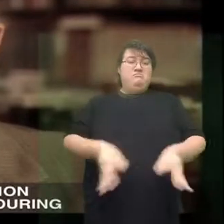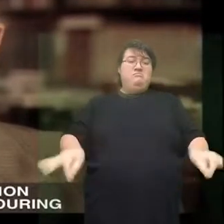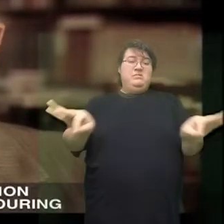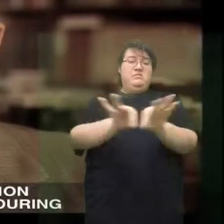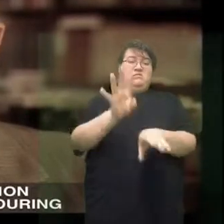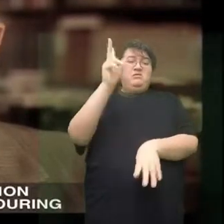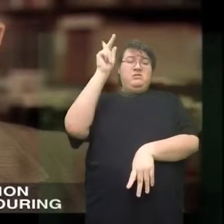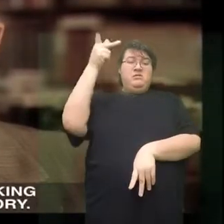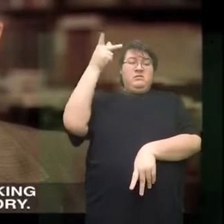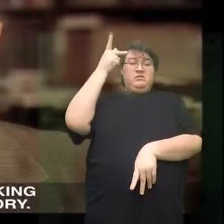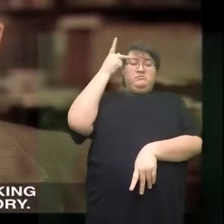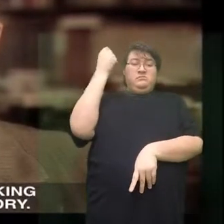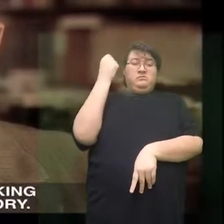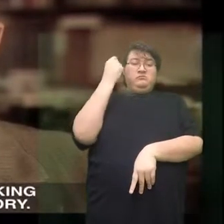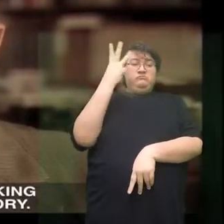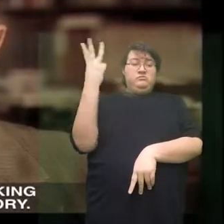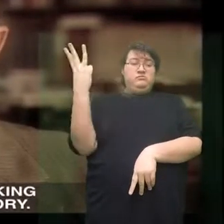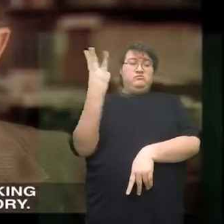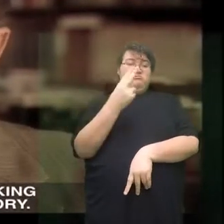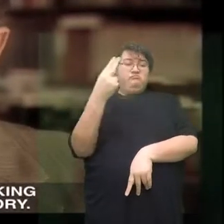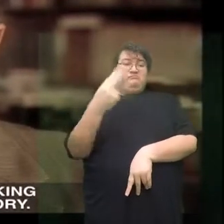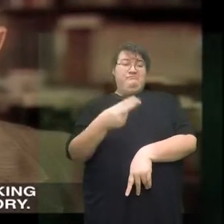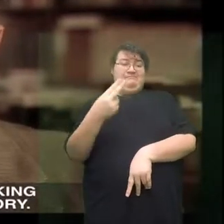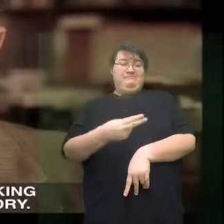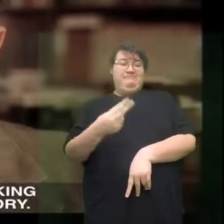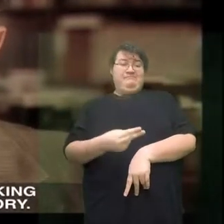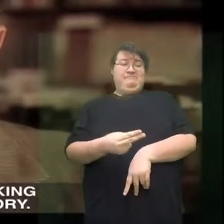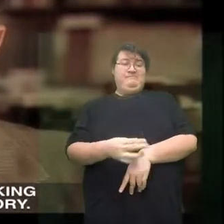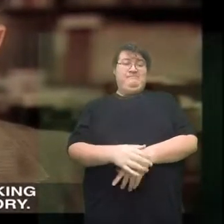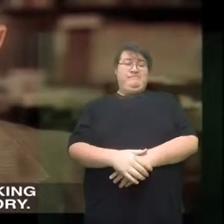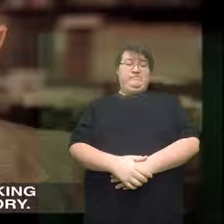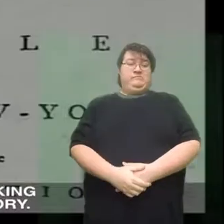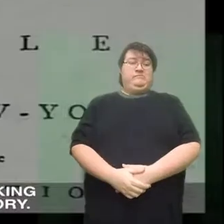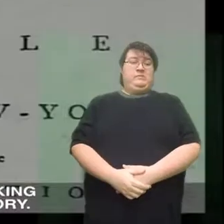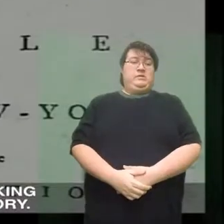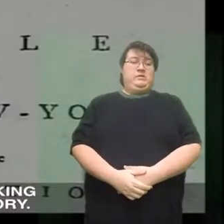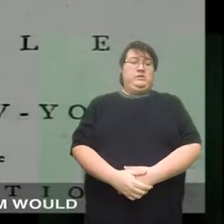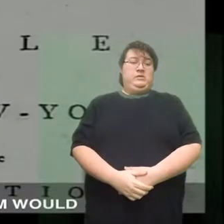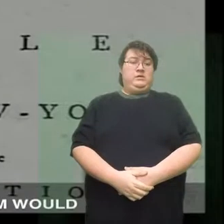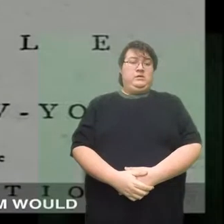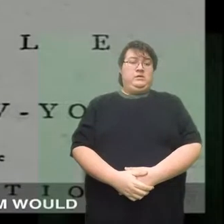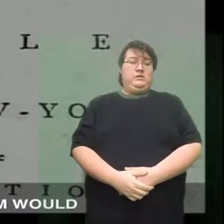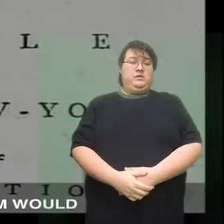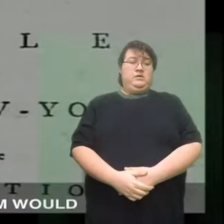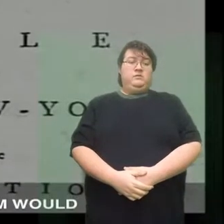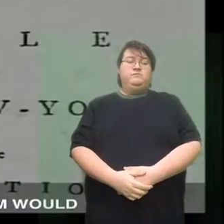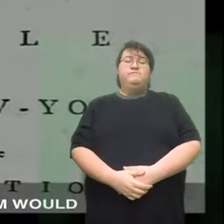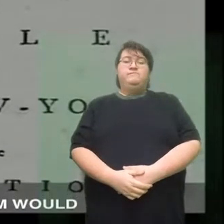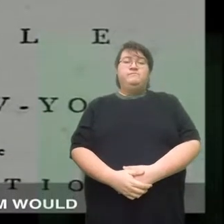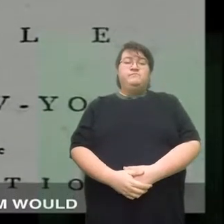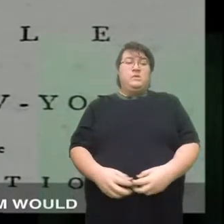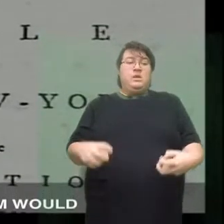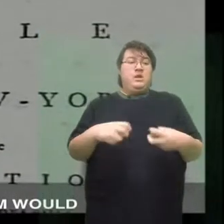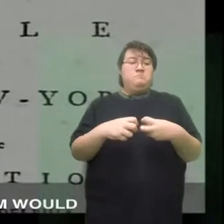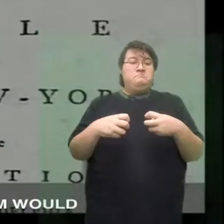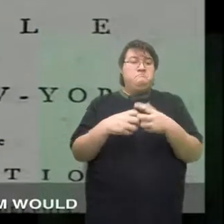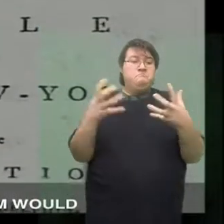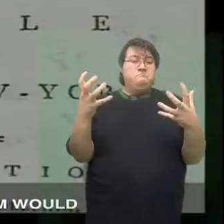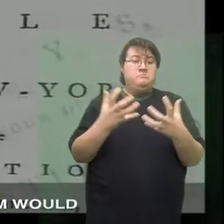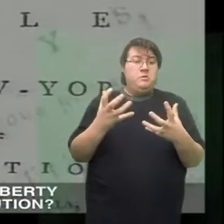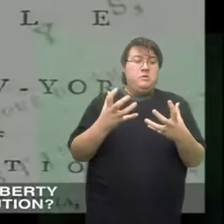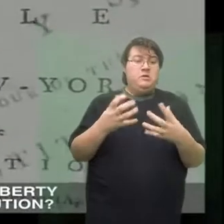greatest outpouring of political thinking in Western history. At issue,